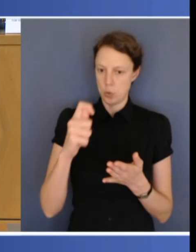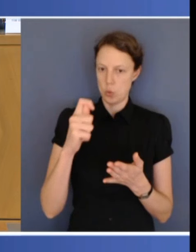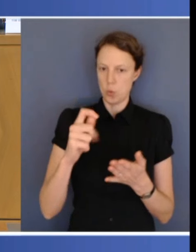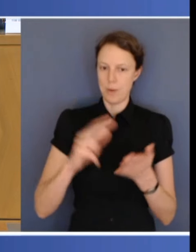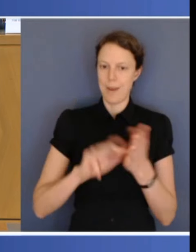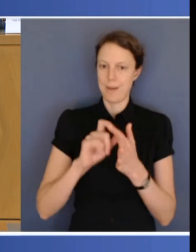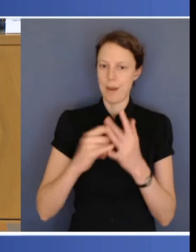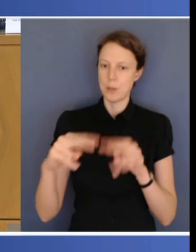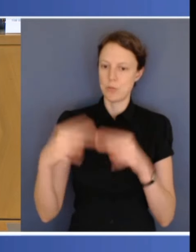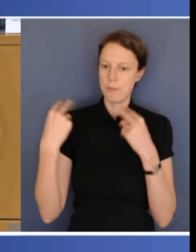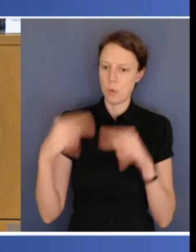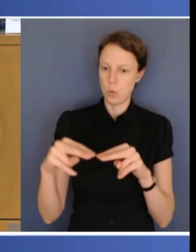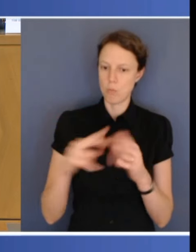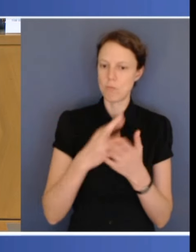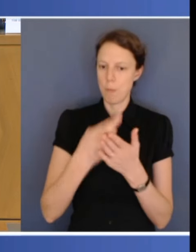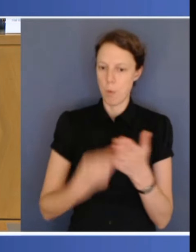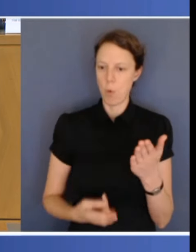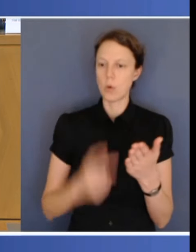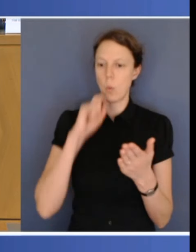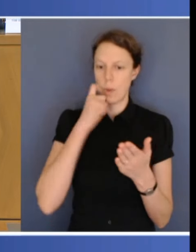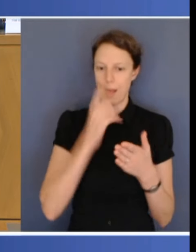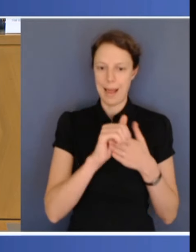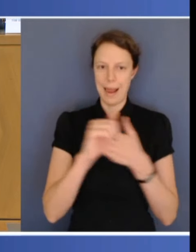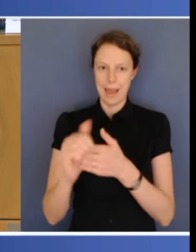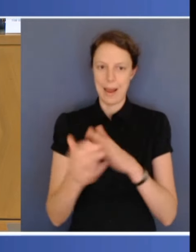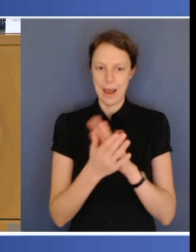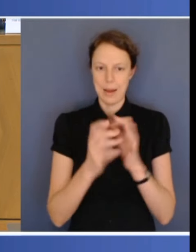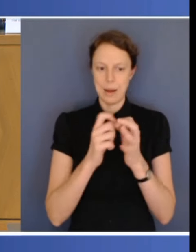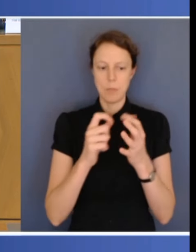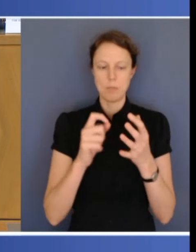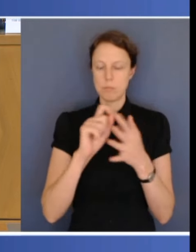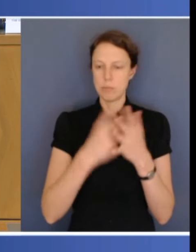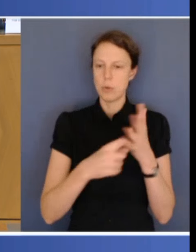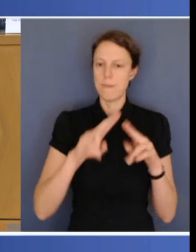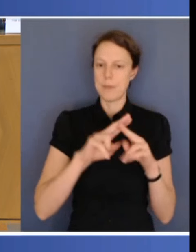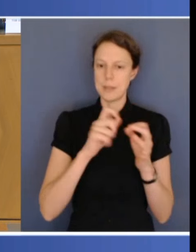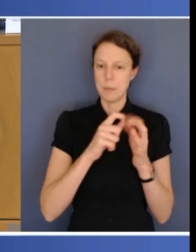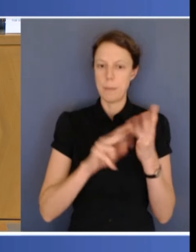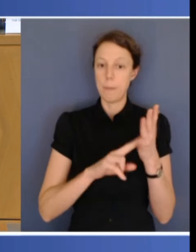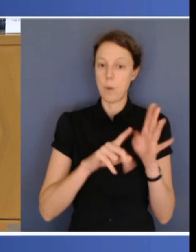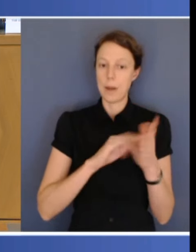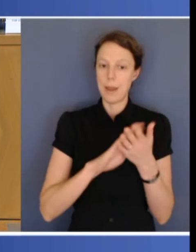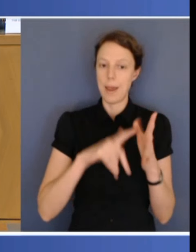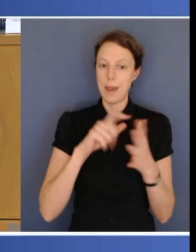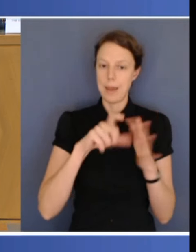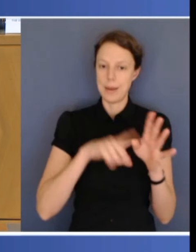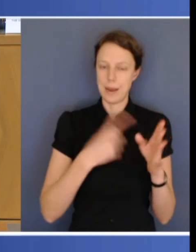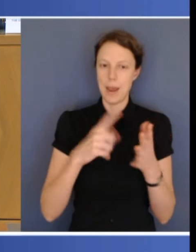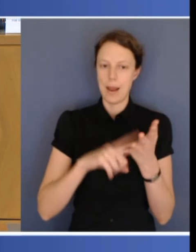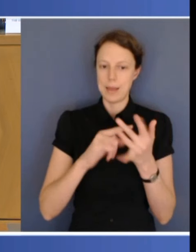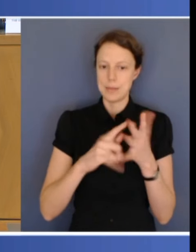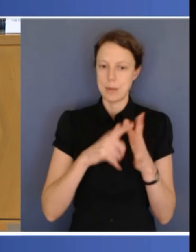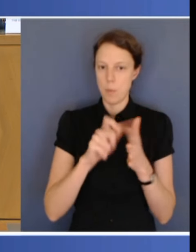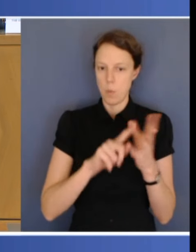by Professor Bonnie Hady and Lisa Paul. As an additional response to the NDIS review, National Cabinet